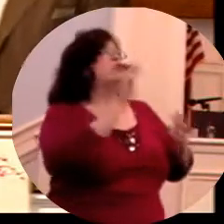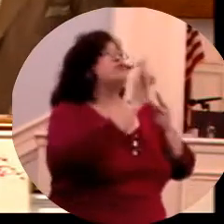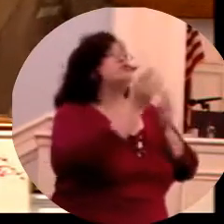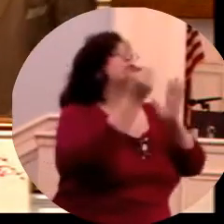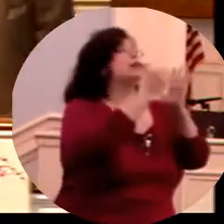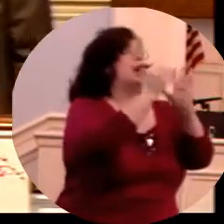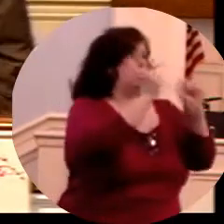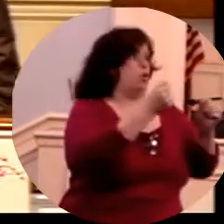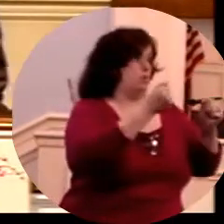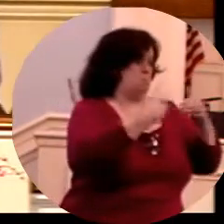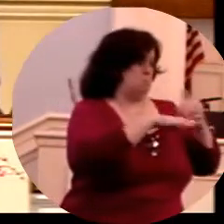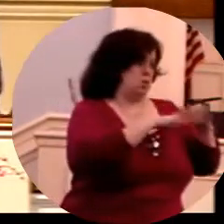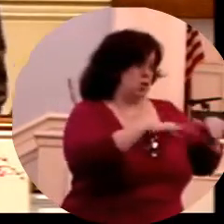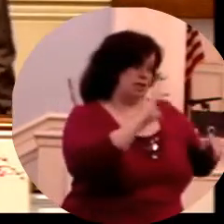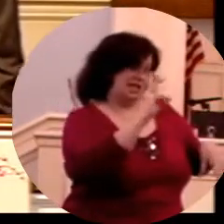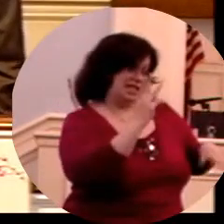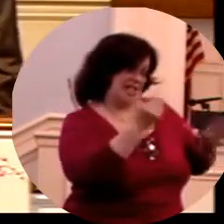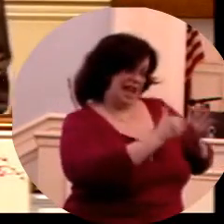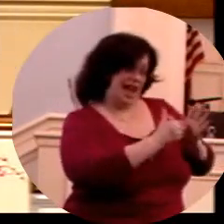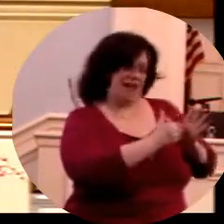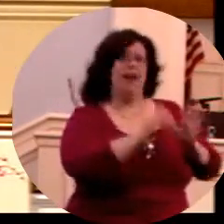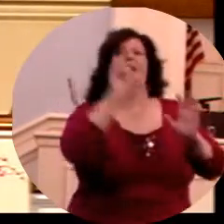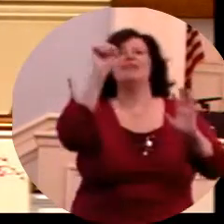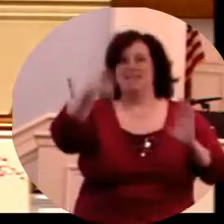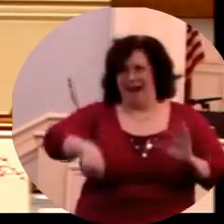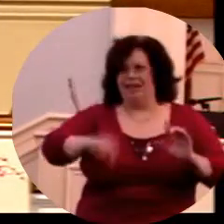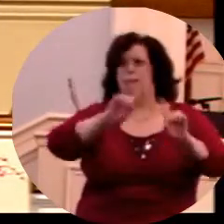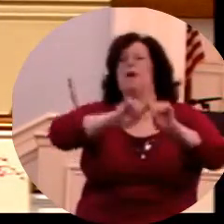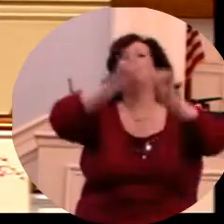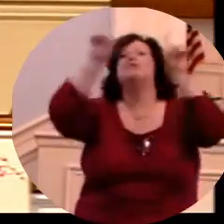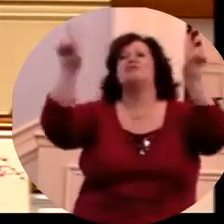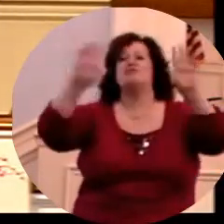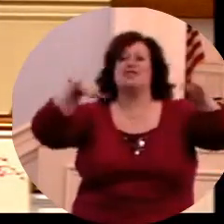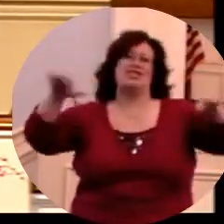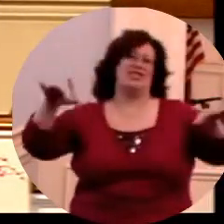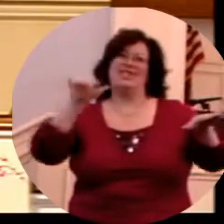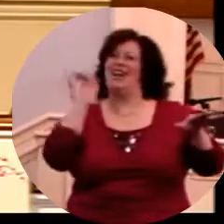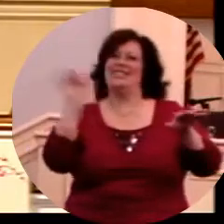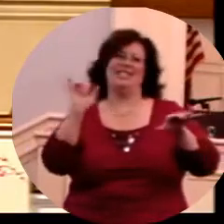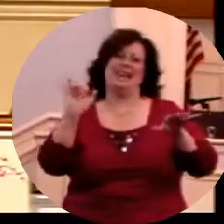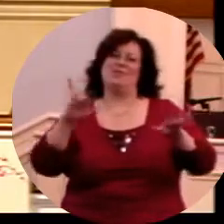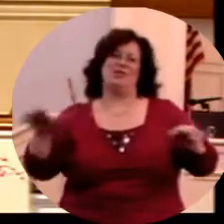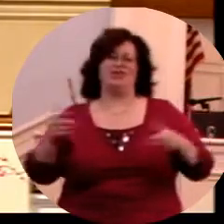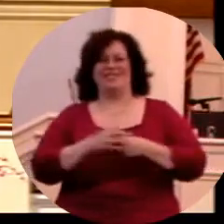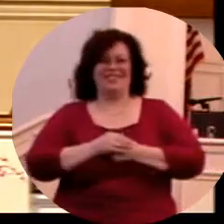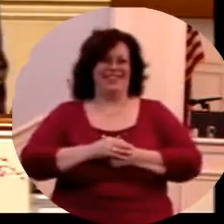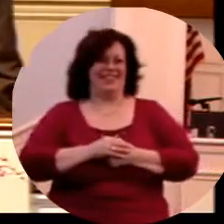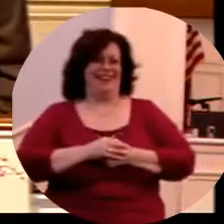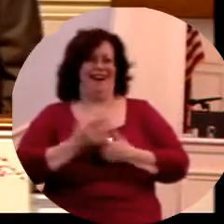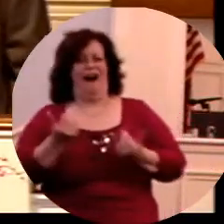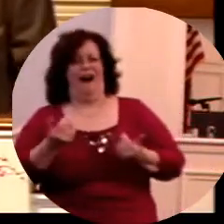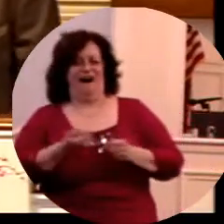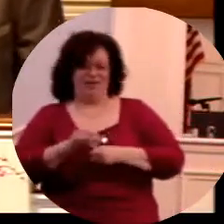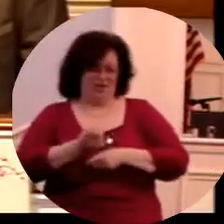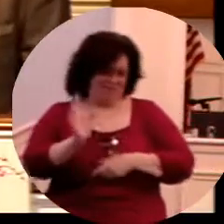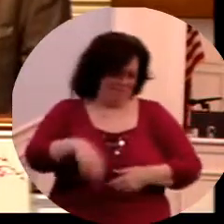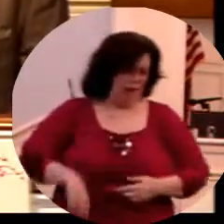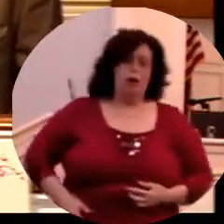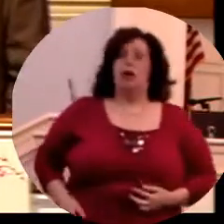Children are not wanted today. Number two, most of them, a great majority of them are aborted before they're born.